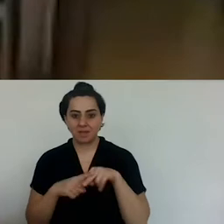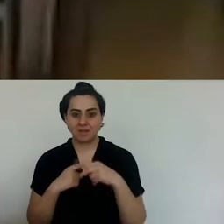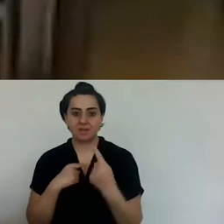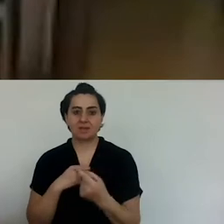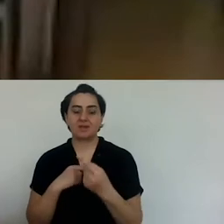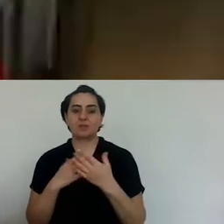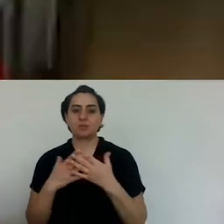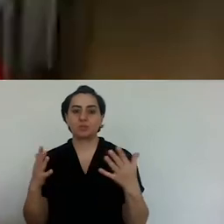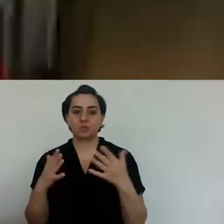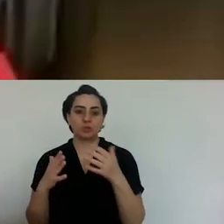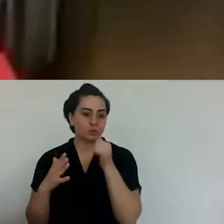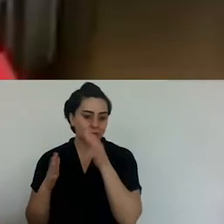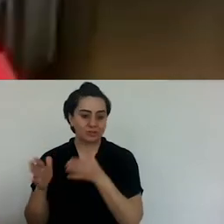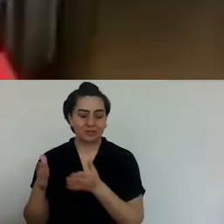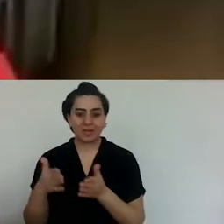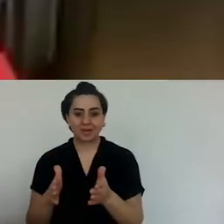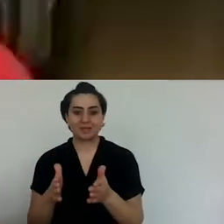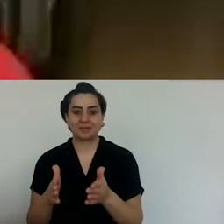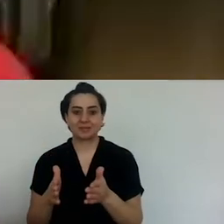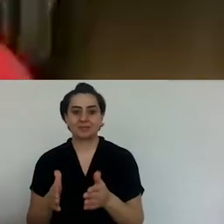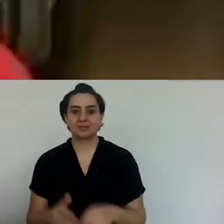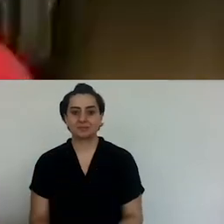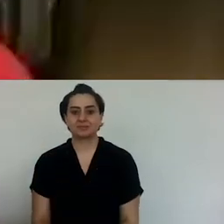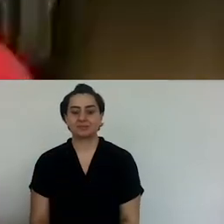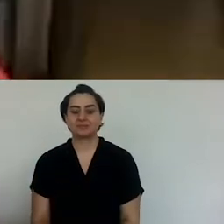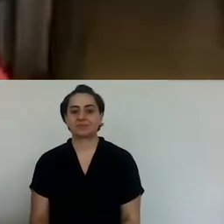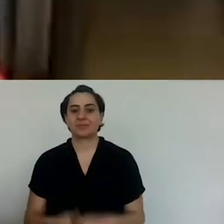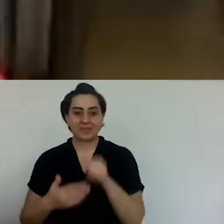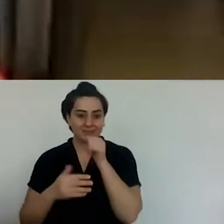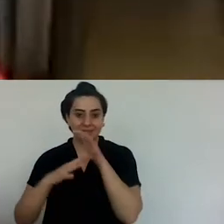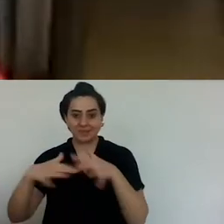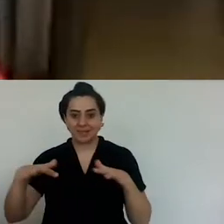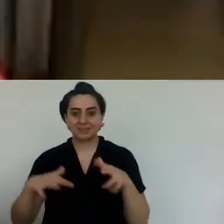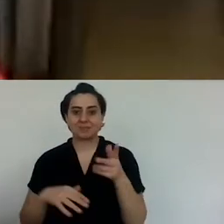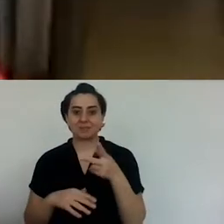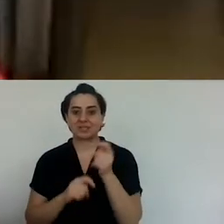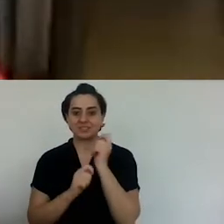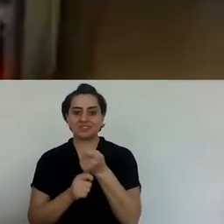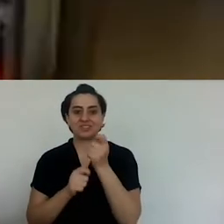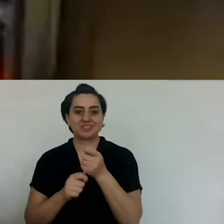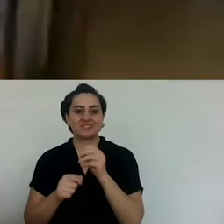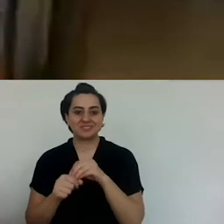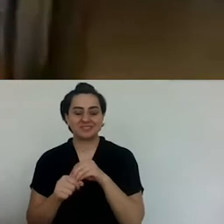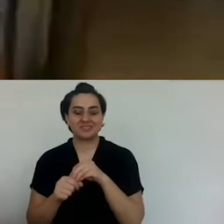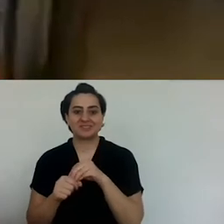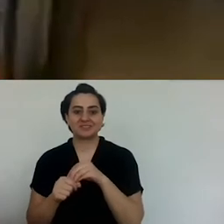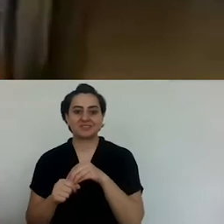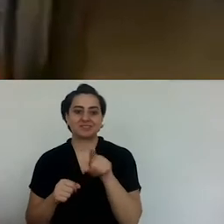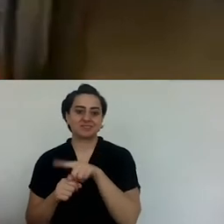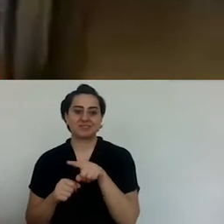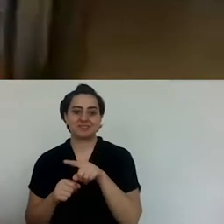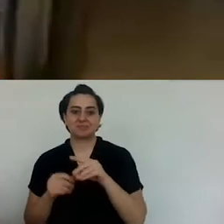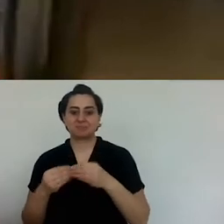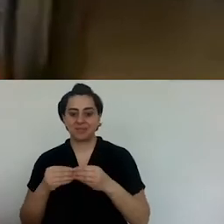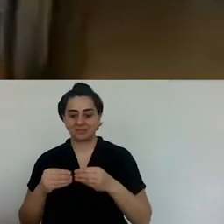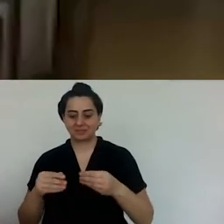Because in Tarabia, going towards Byukdere, there are